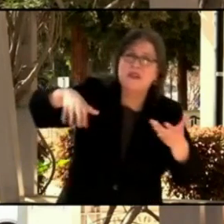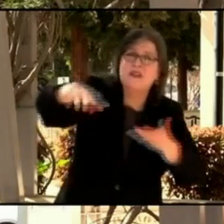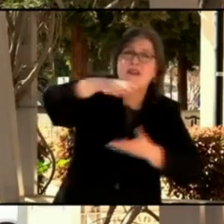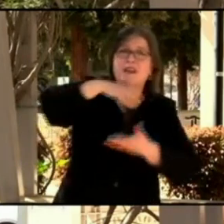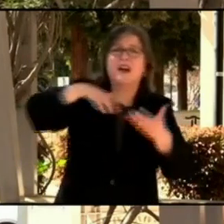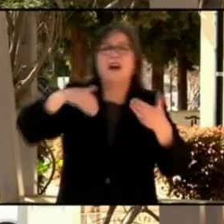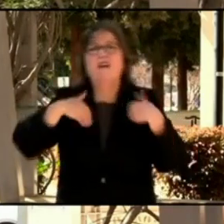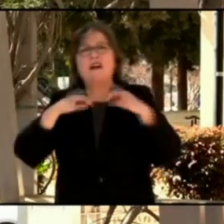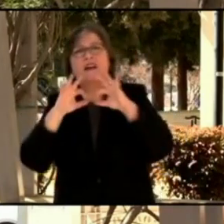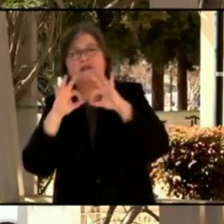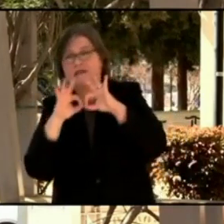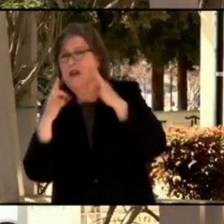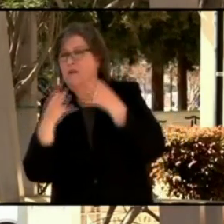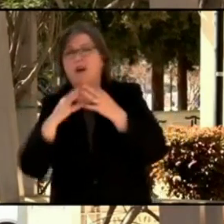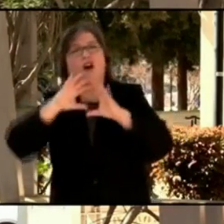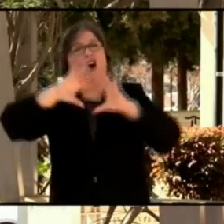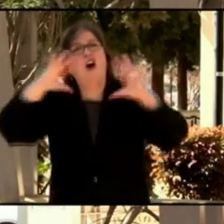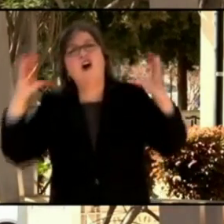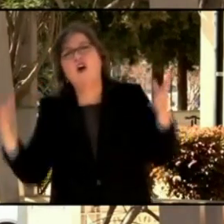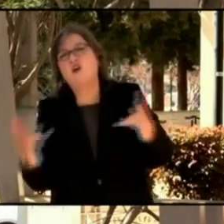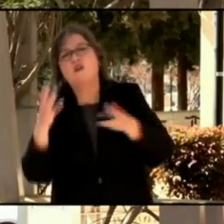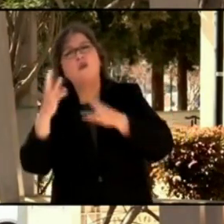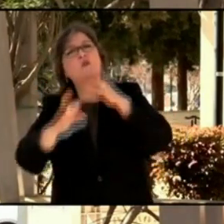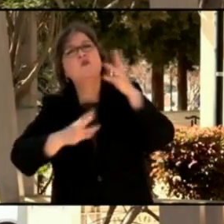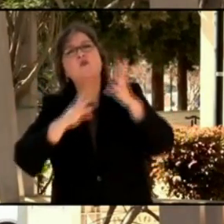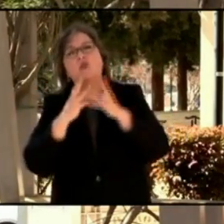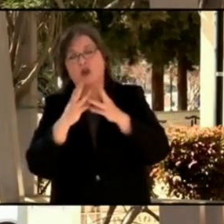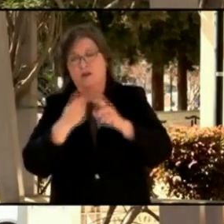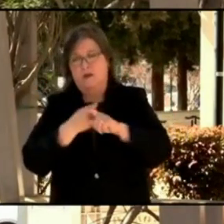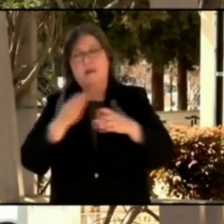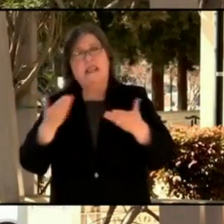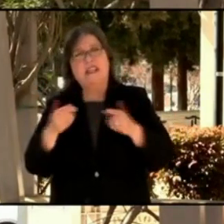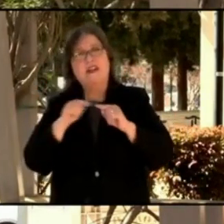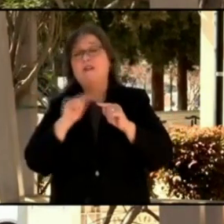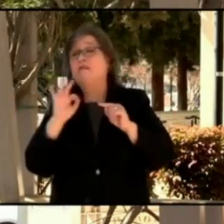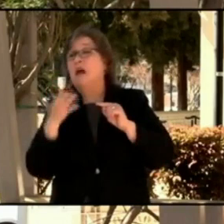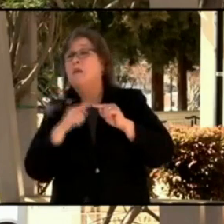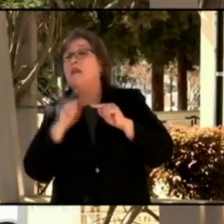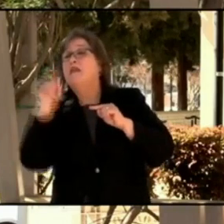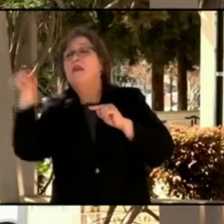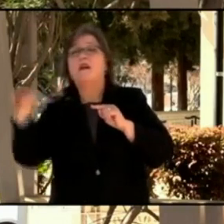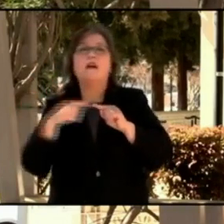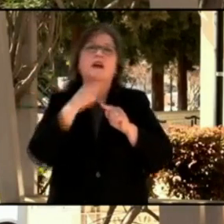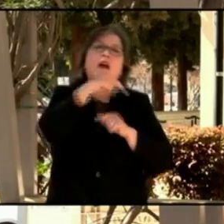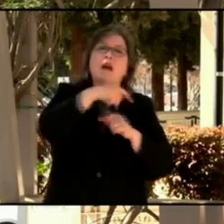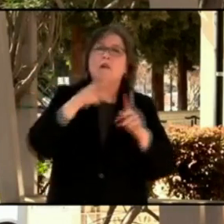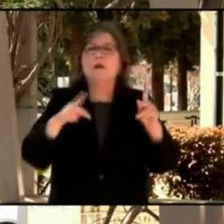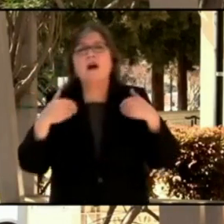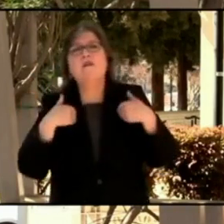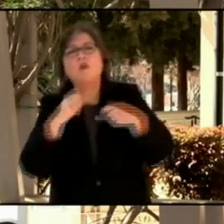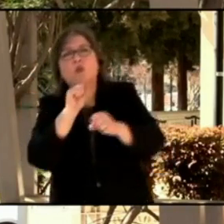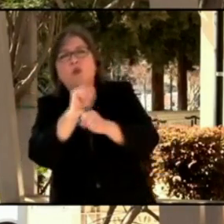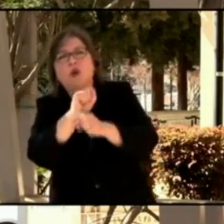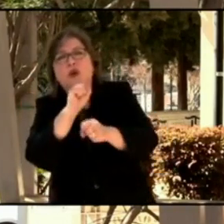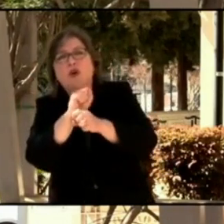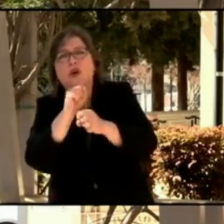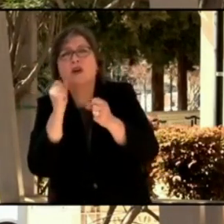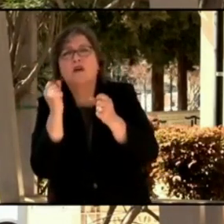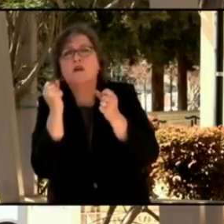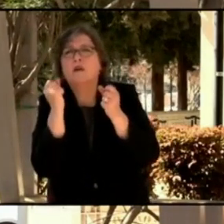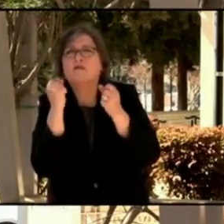around the world. People have work that takes them many different places. We tend to see